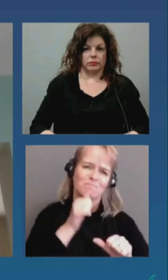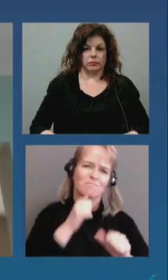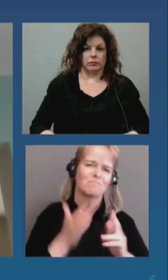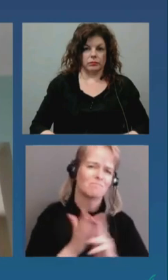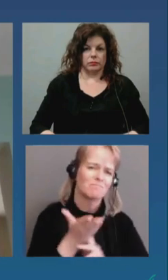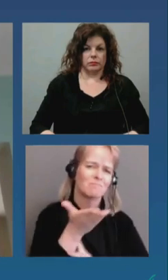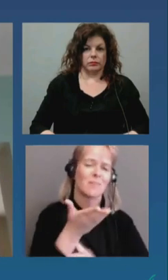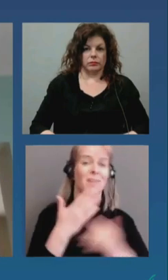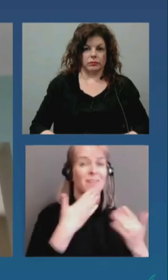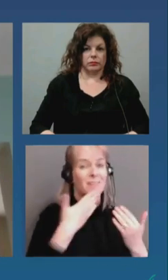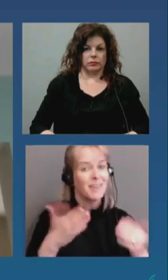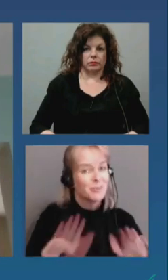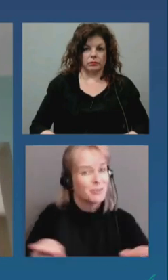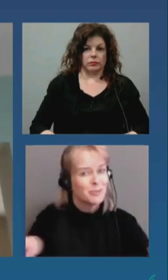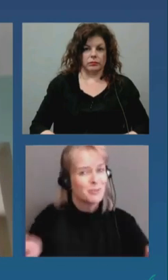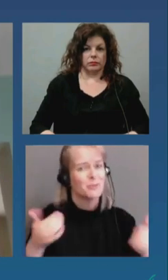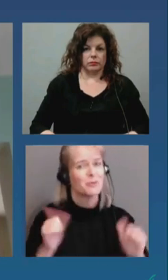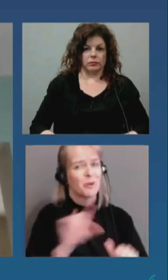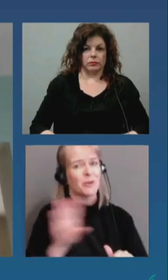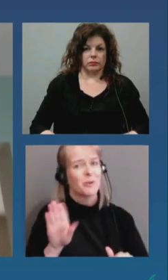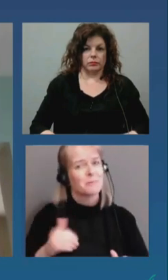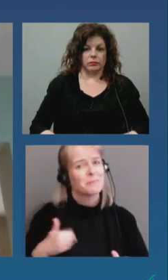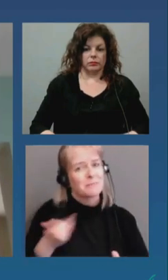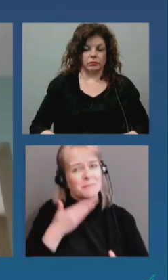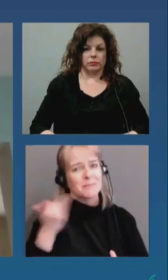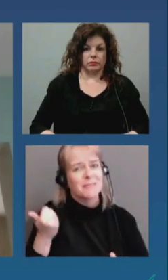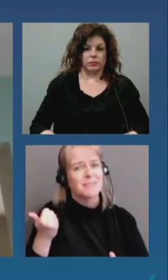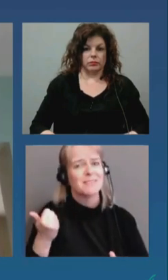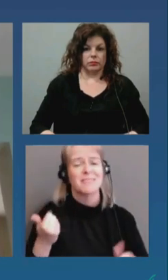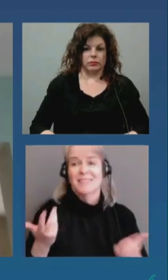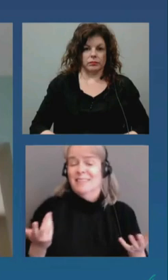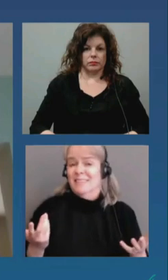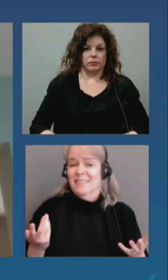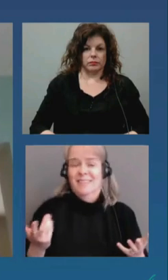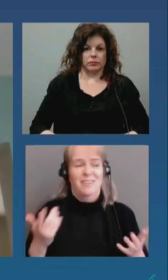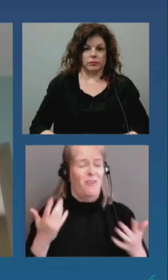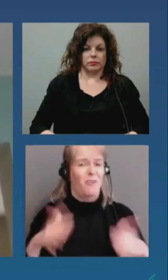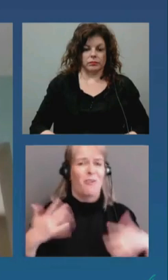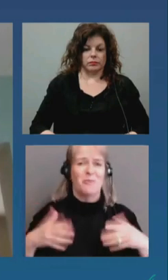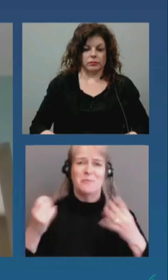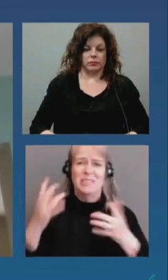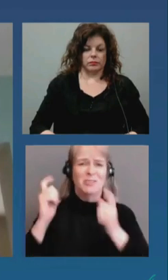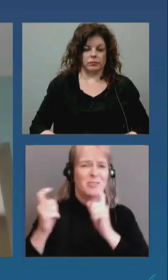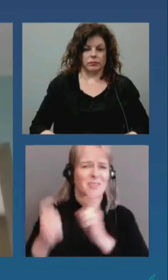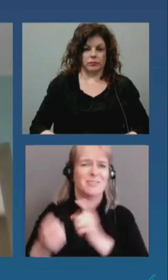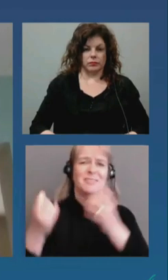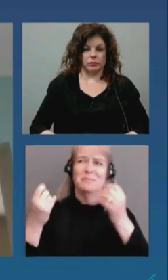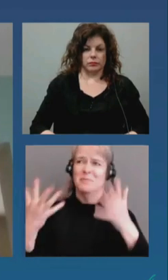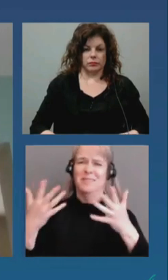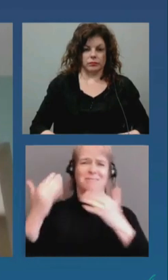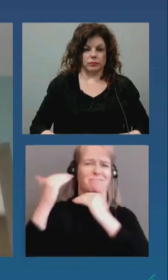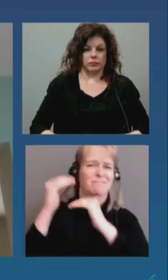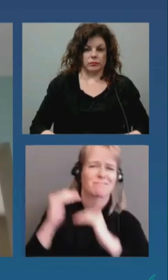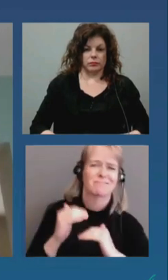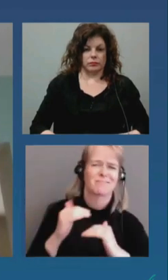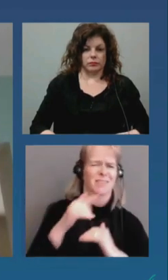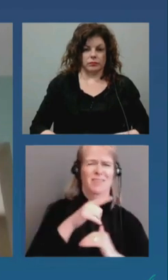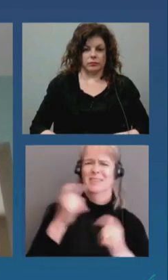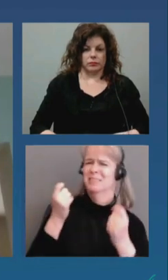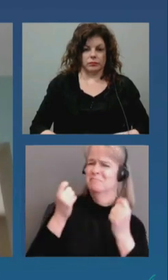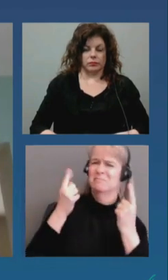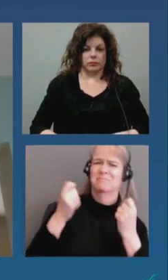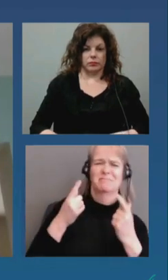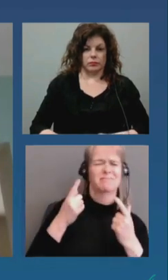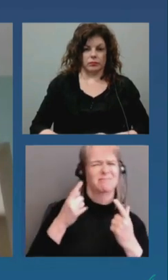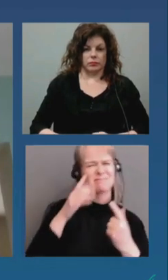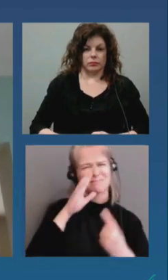best to put up with all these changes and restrictions that I'm sure are strange and foreign to them in their childhood.